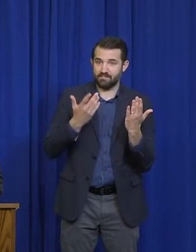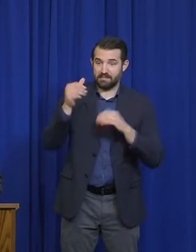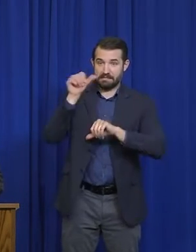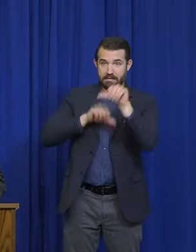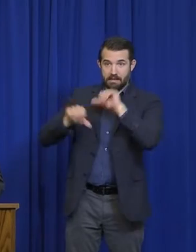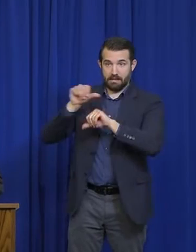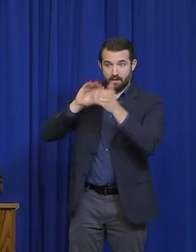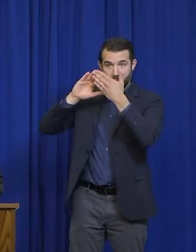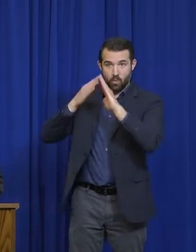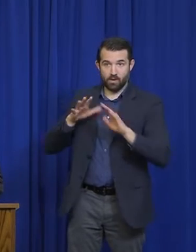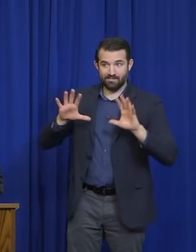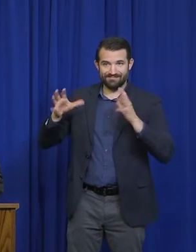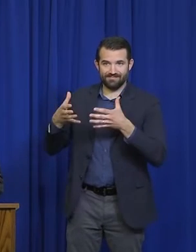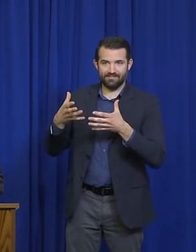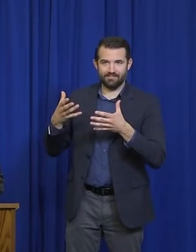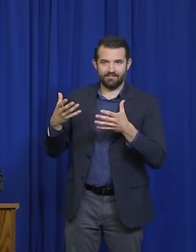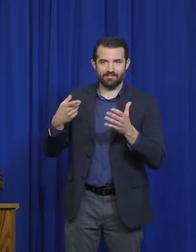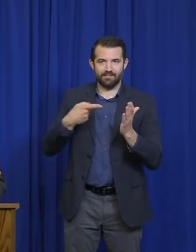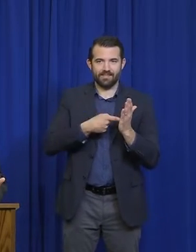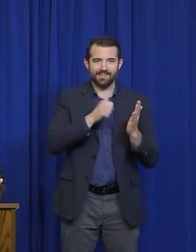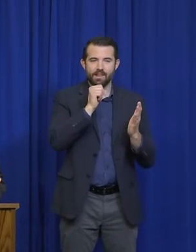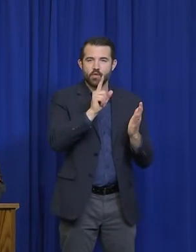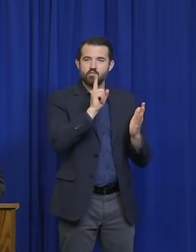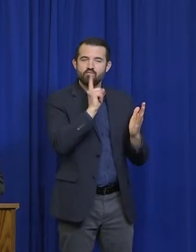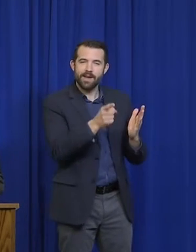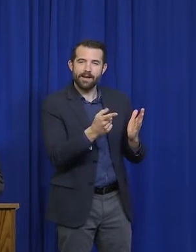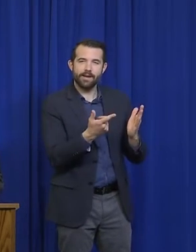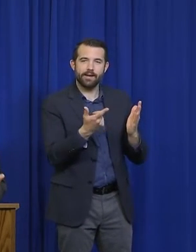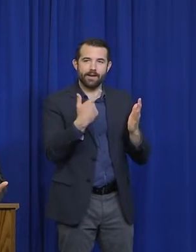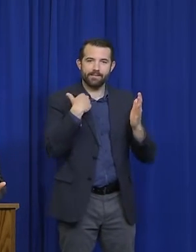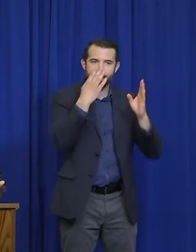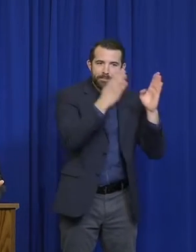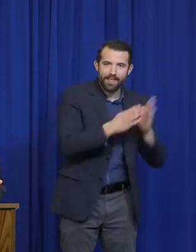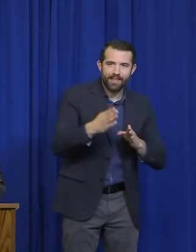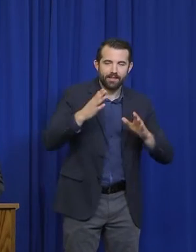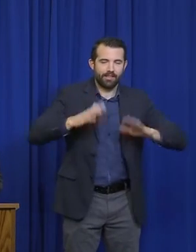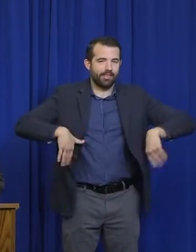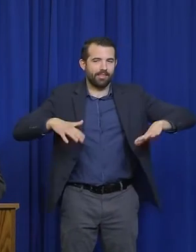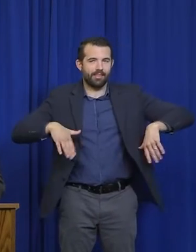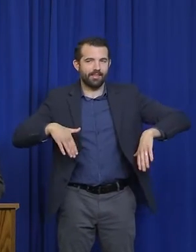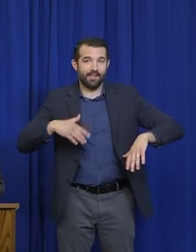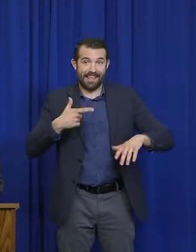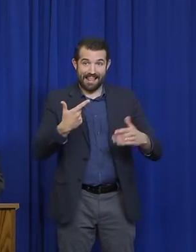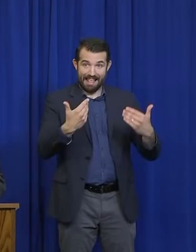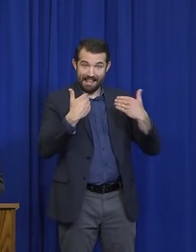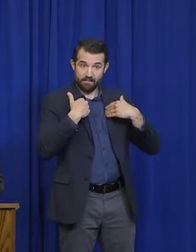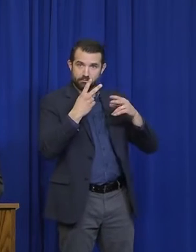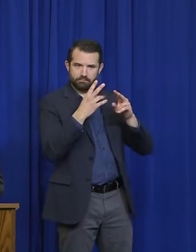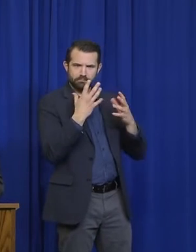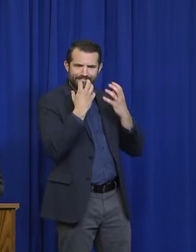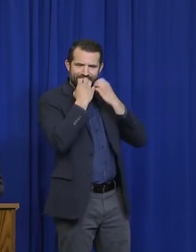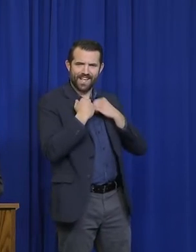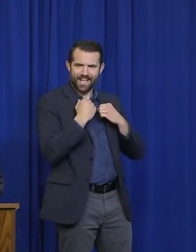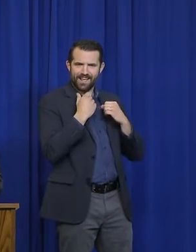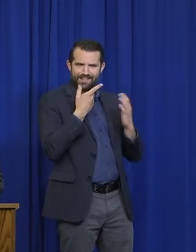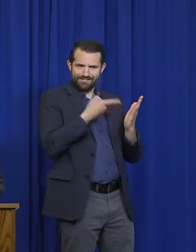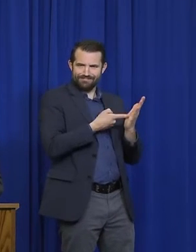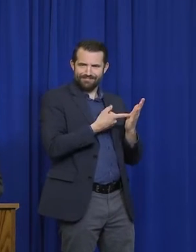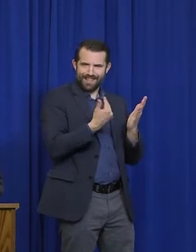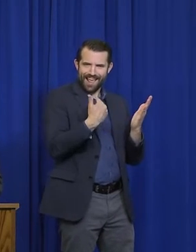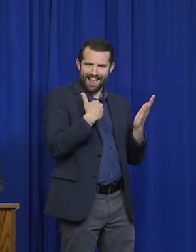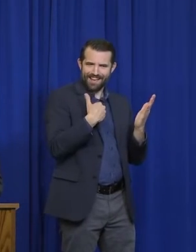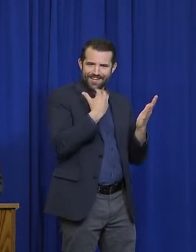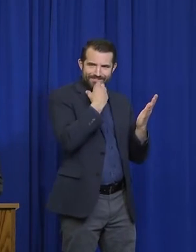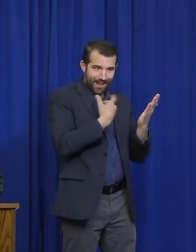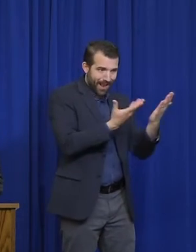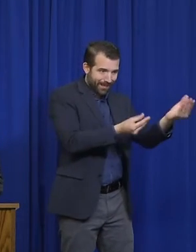the value of antibody testing is. We know it adds value, but how much value and what assurances can we give patients who have